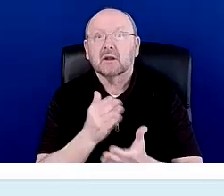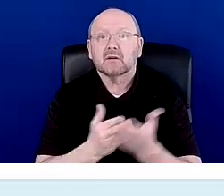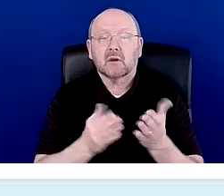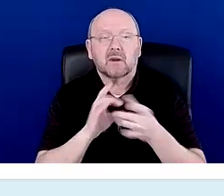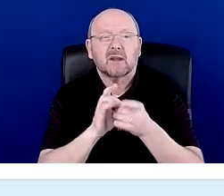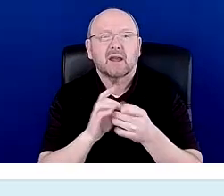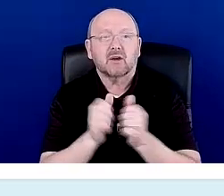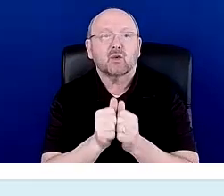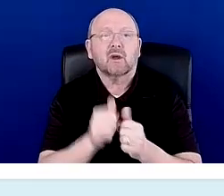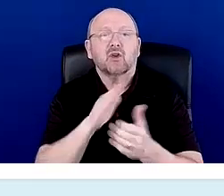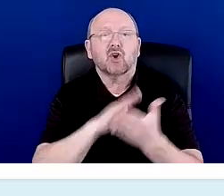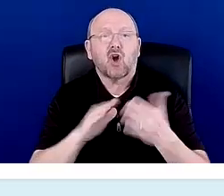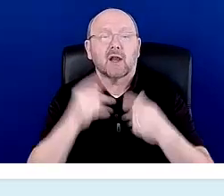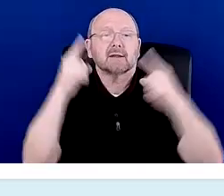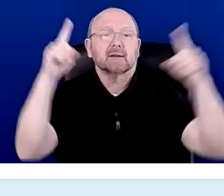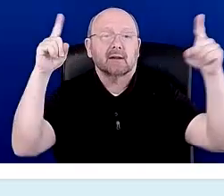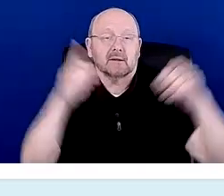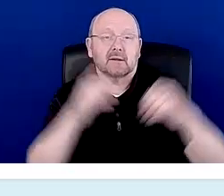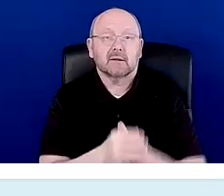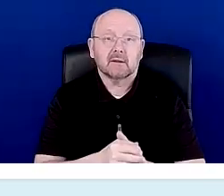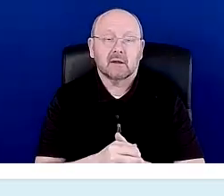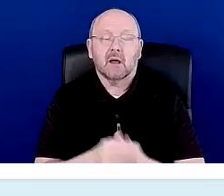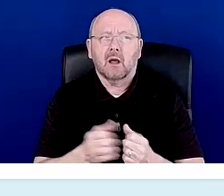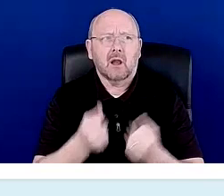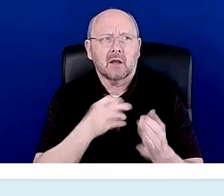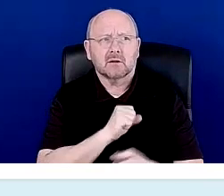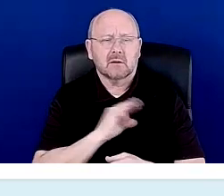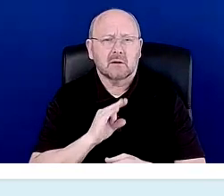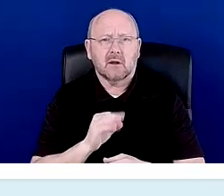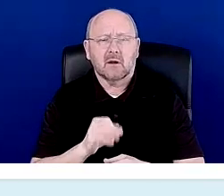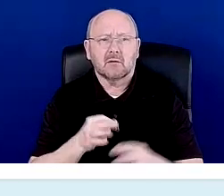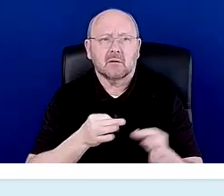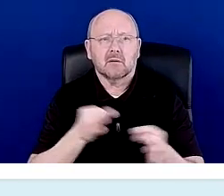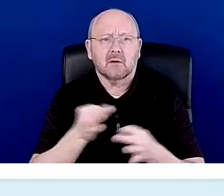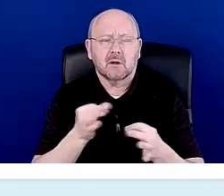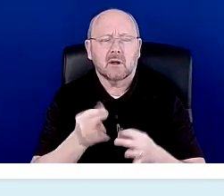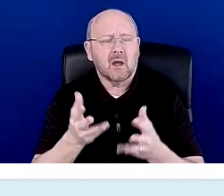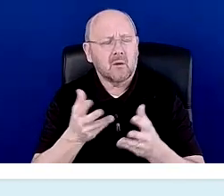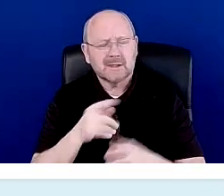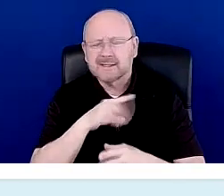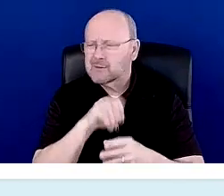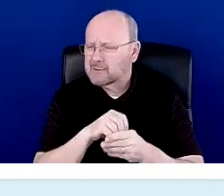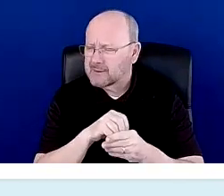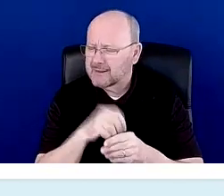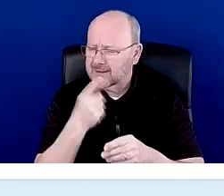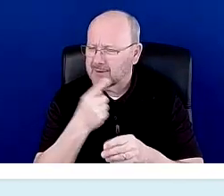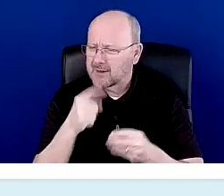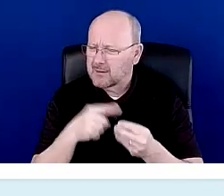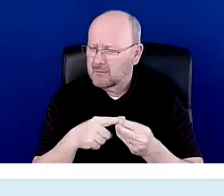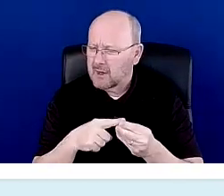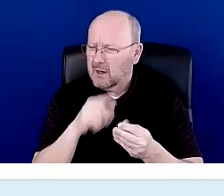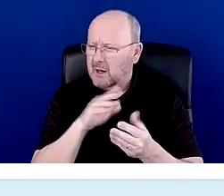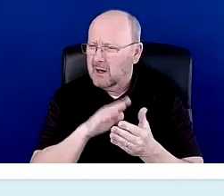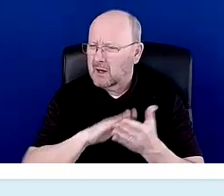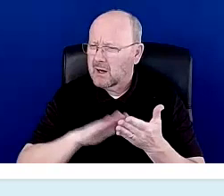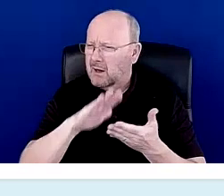that you can pick and pull from. I've heard a lot of faculty, um, who say they, you know, I want to incorporate something about college success or, you know, how